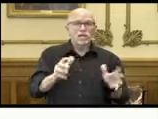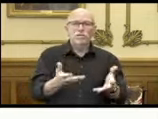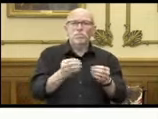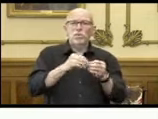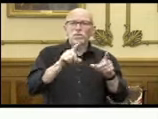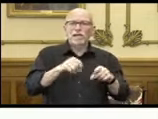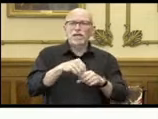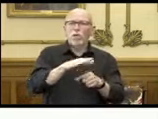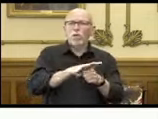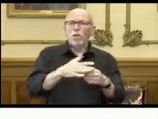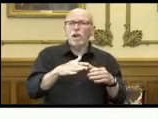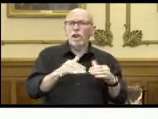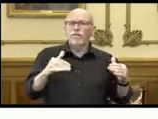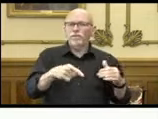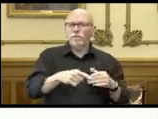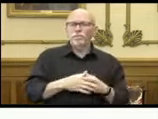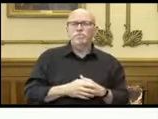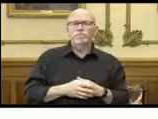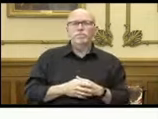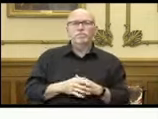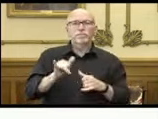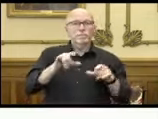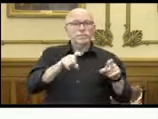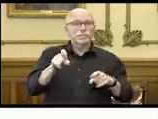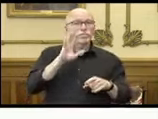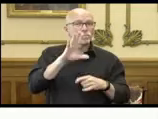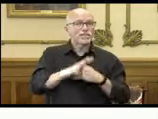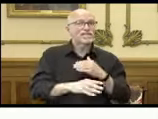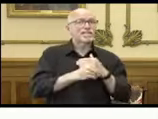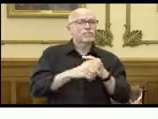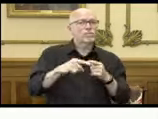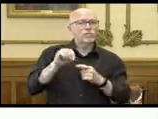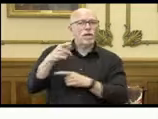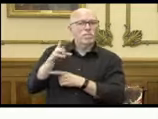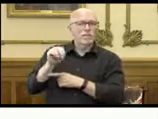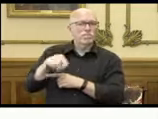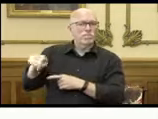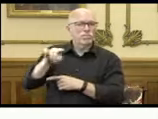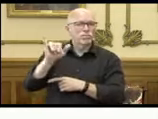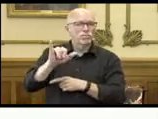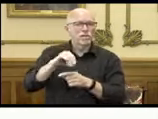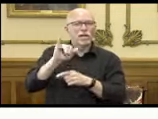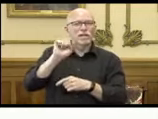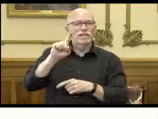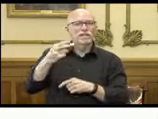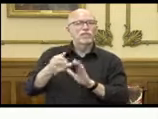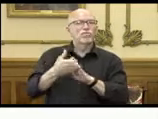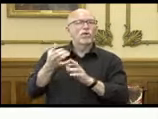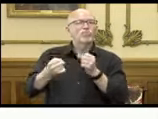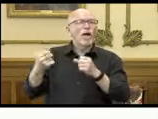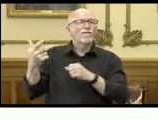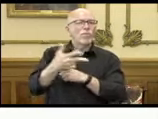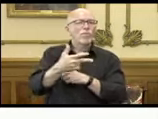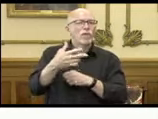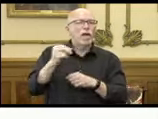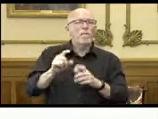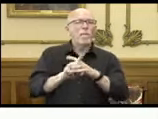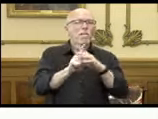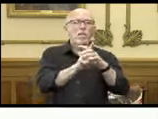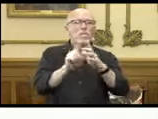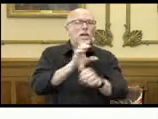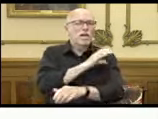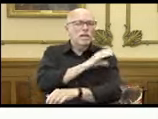at the local level. This testing would be in addition to Optum clinics and our ISDH-run drive-through and pop-up clinics.